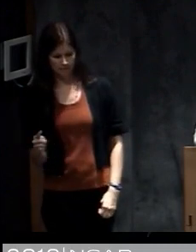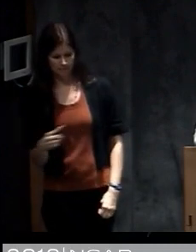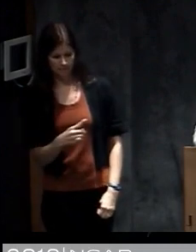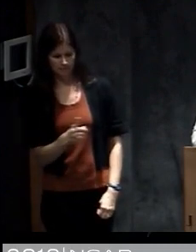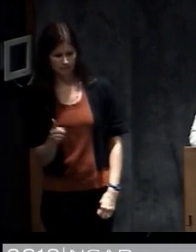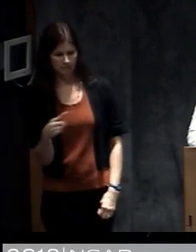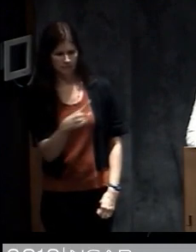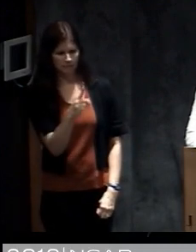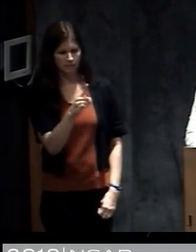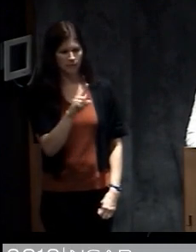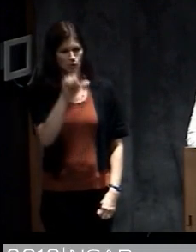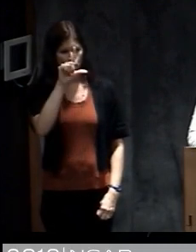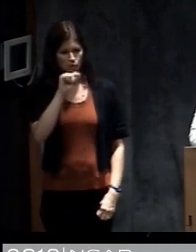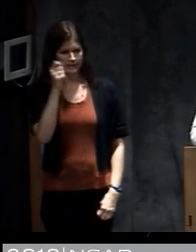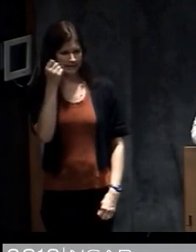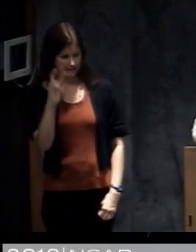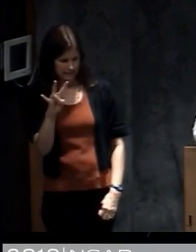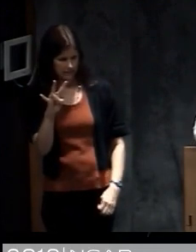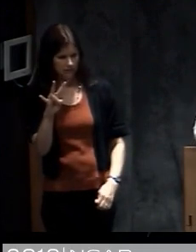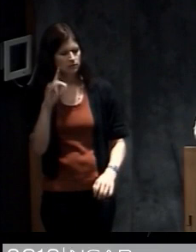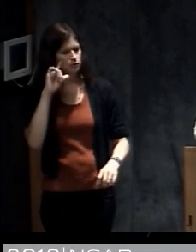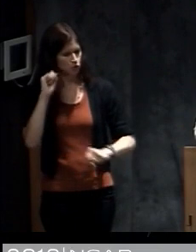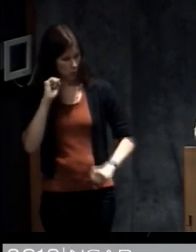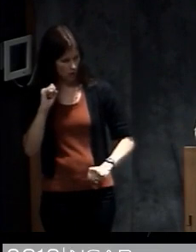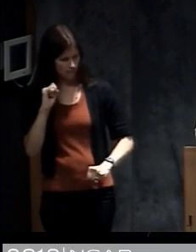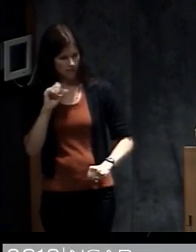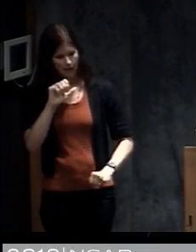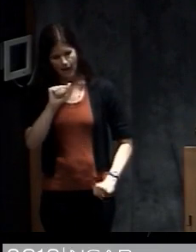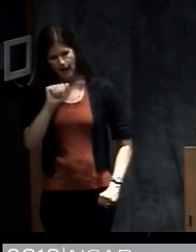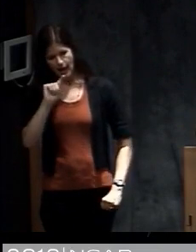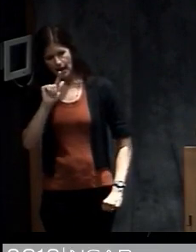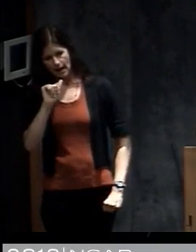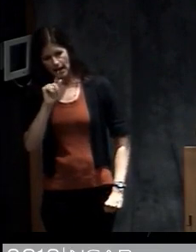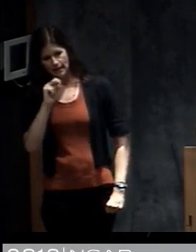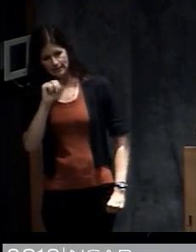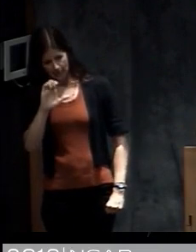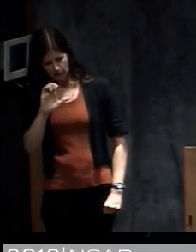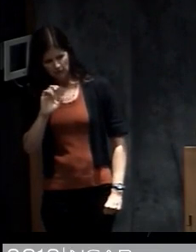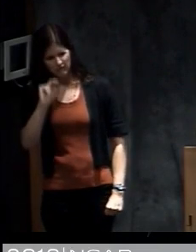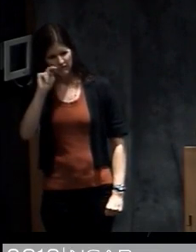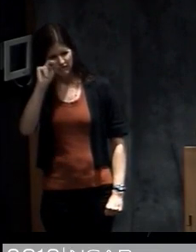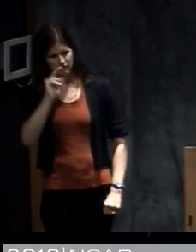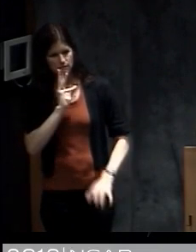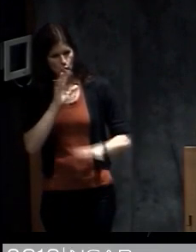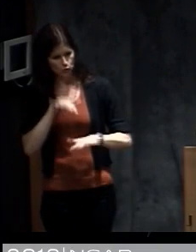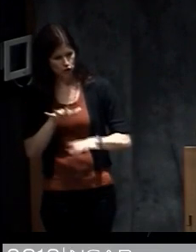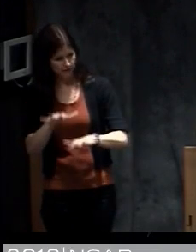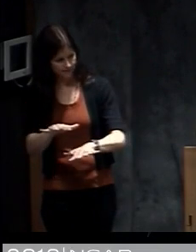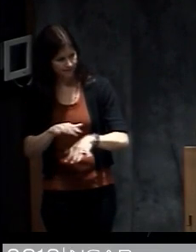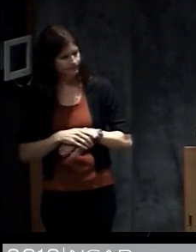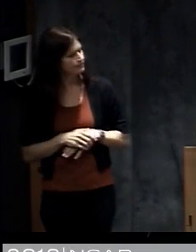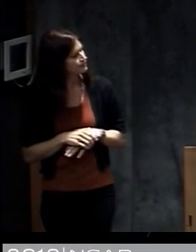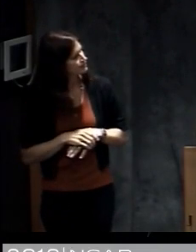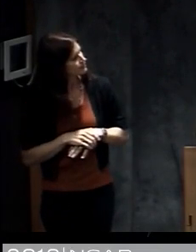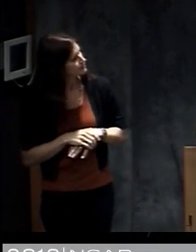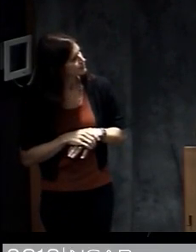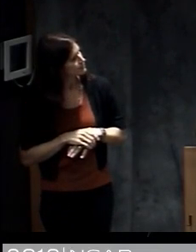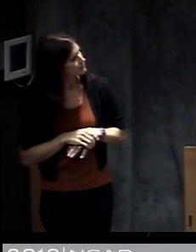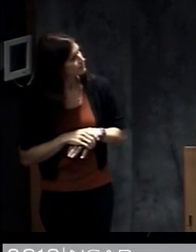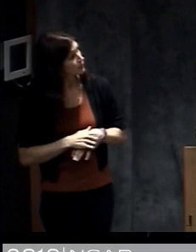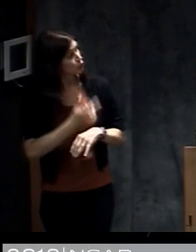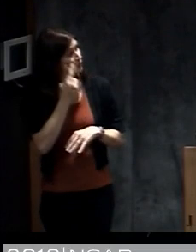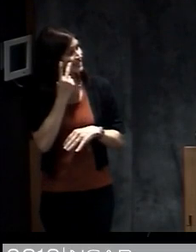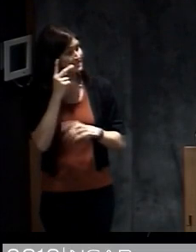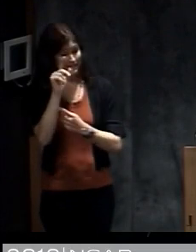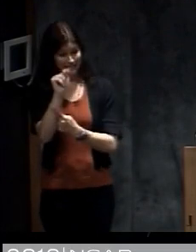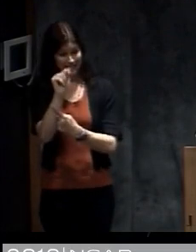2017 storms in the Atlantic in the North Atlantic and as you can see the TD